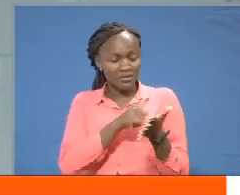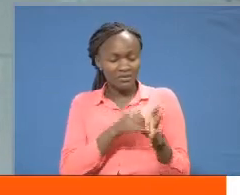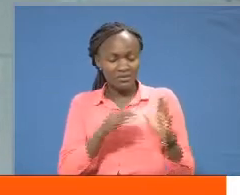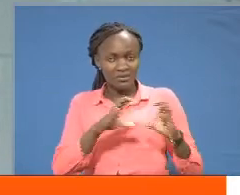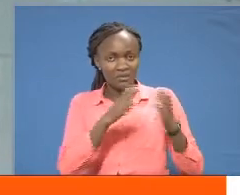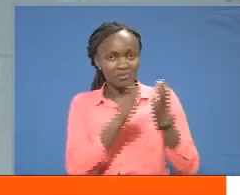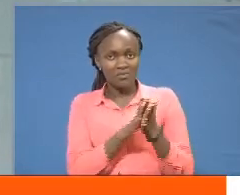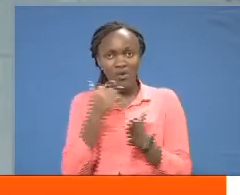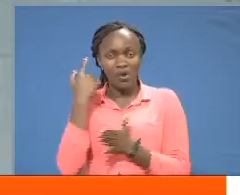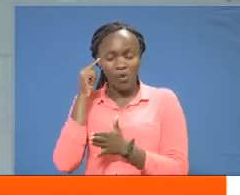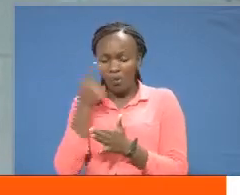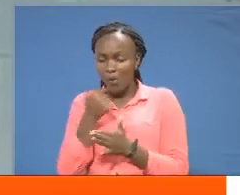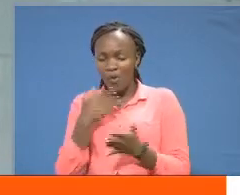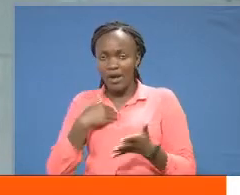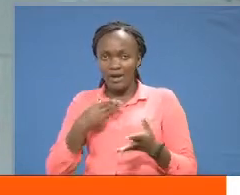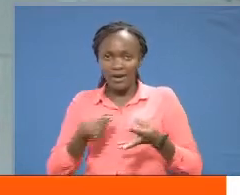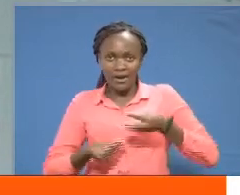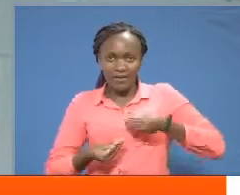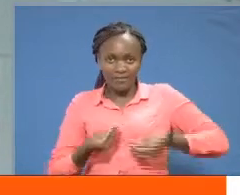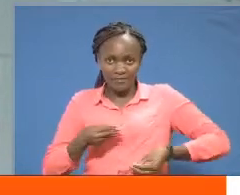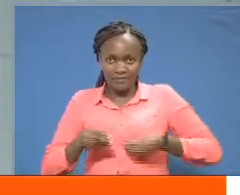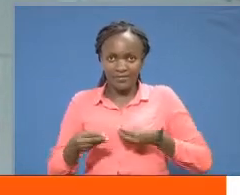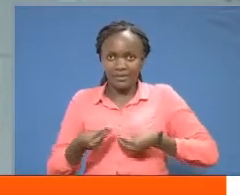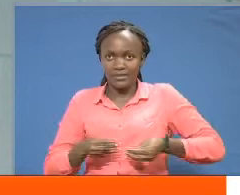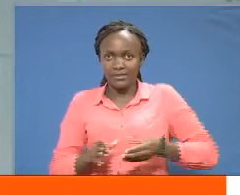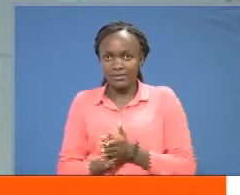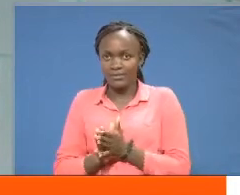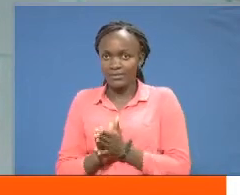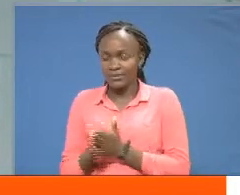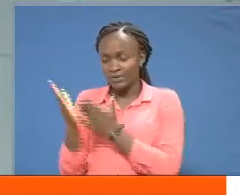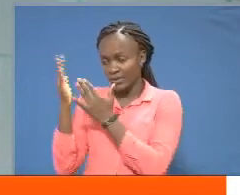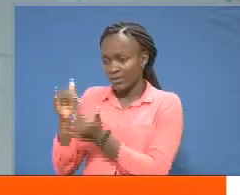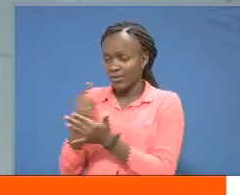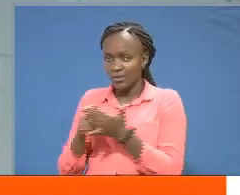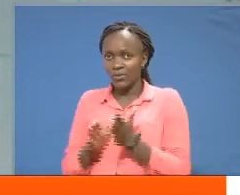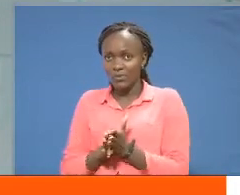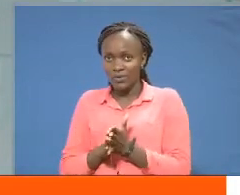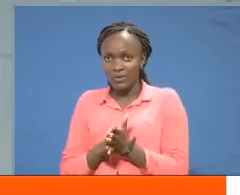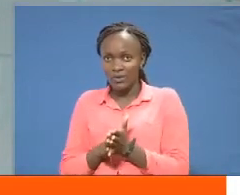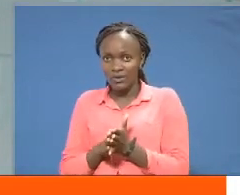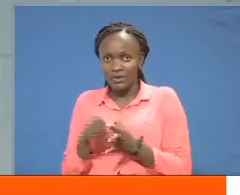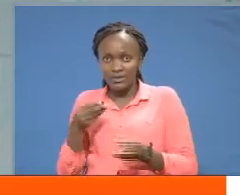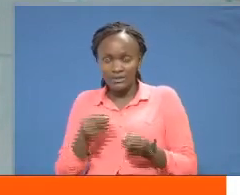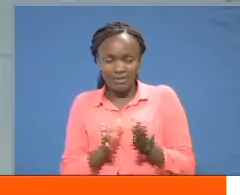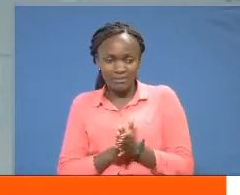for students who are able differently we hope that disability mainstreaming will be done